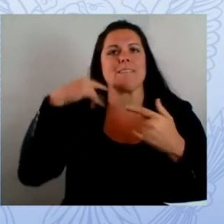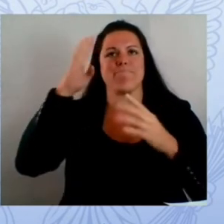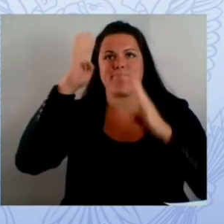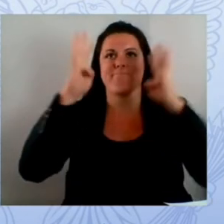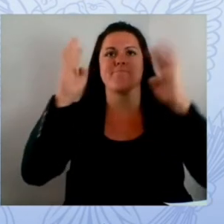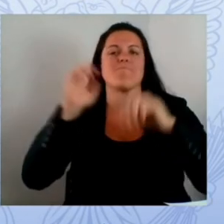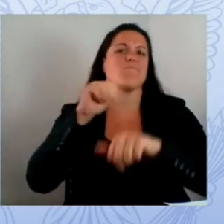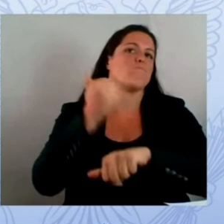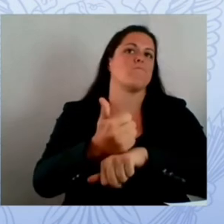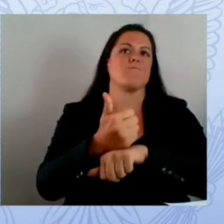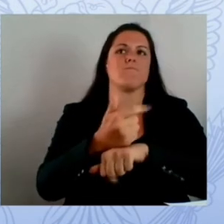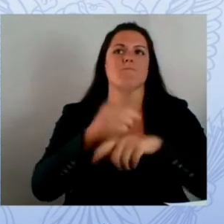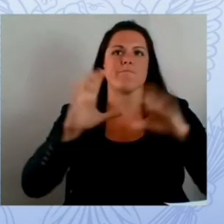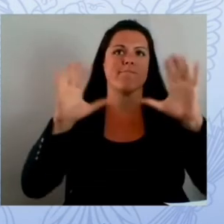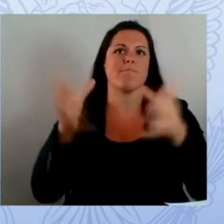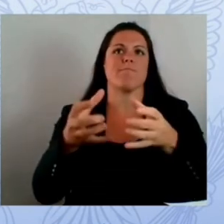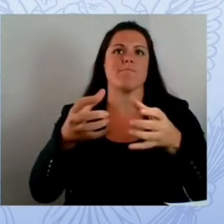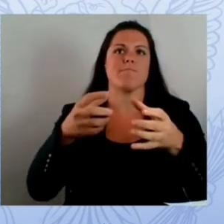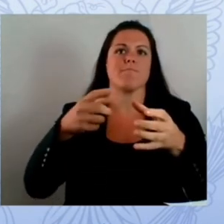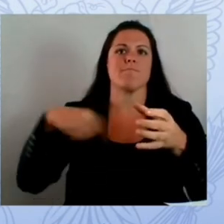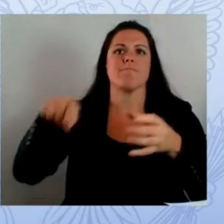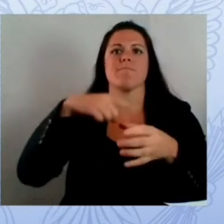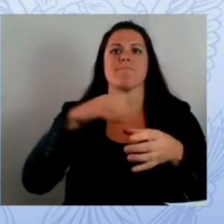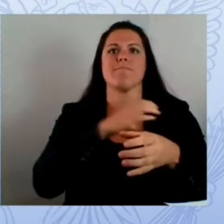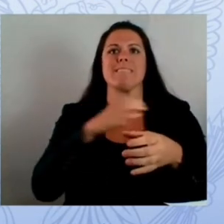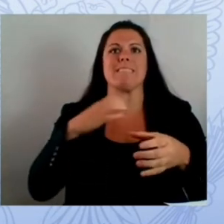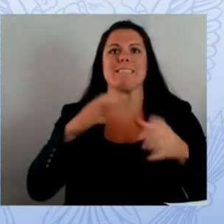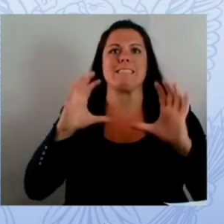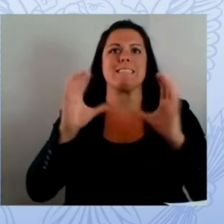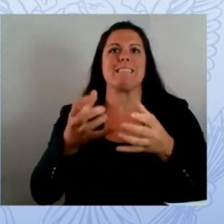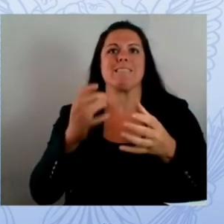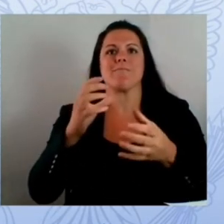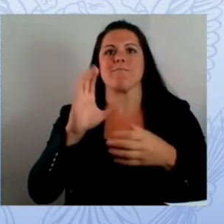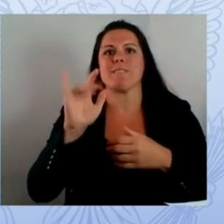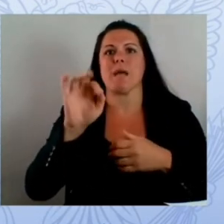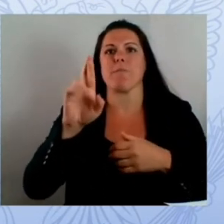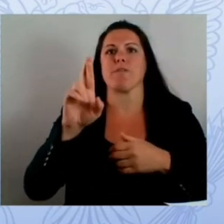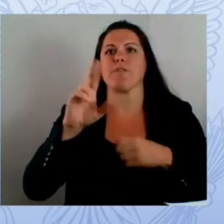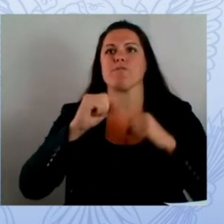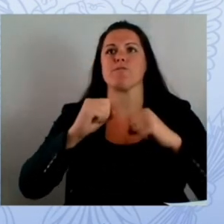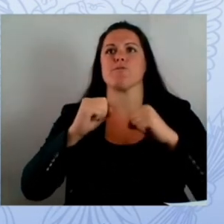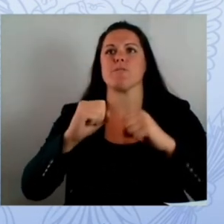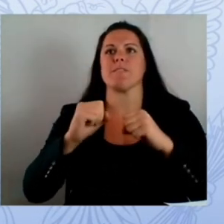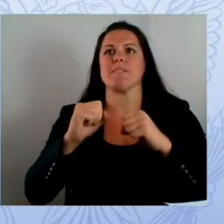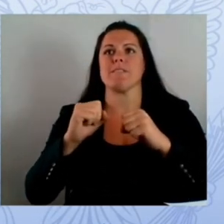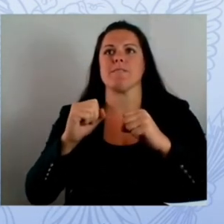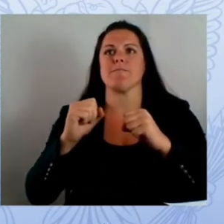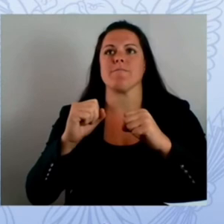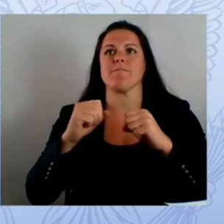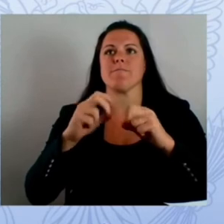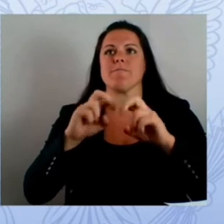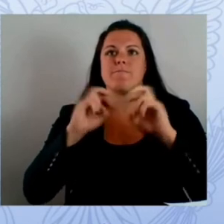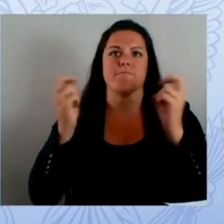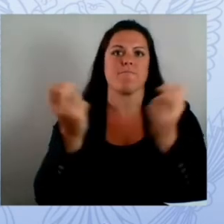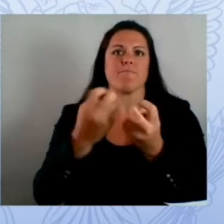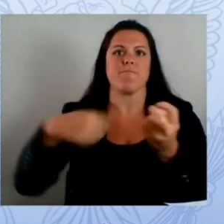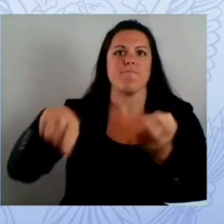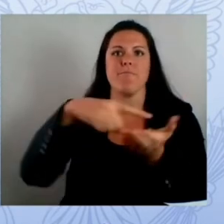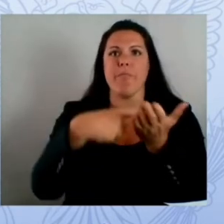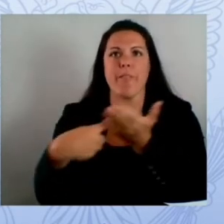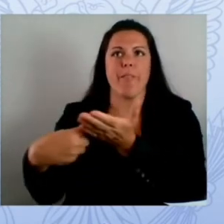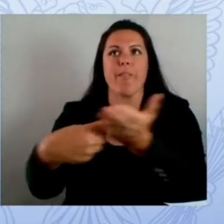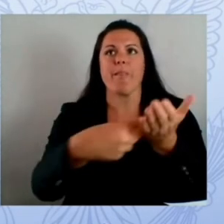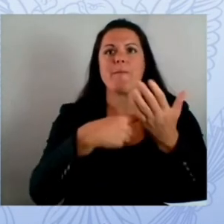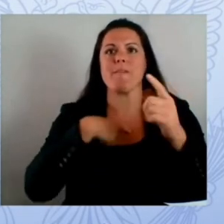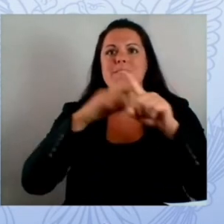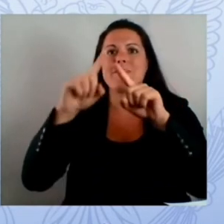a rolodex that is our rolodex the joint cyber security task force is connected with our federal partners and